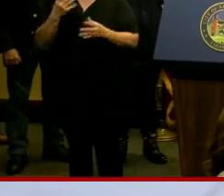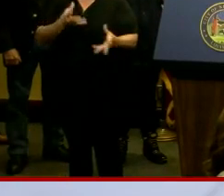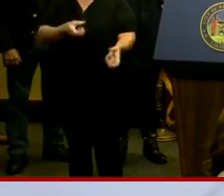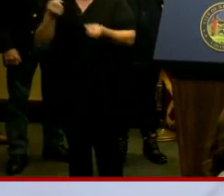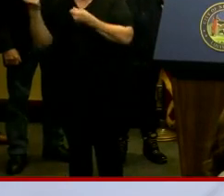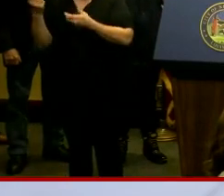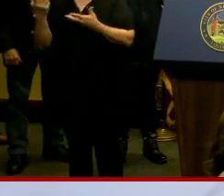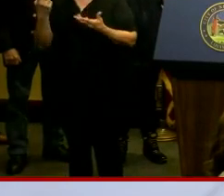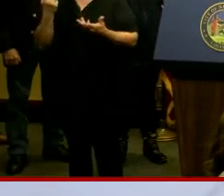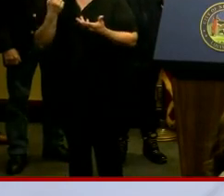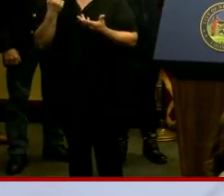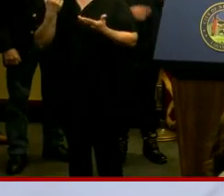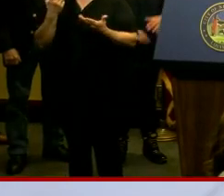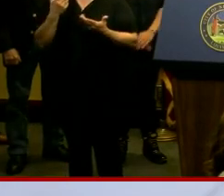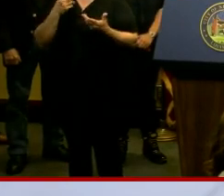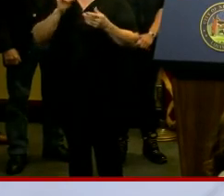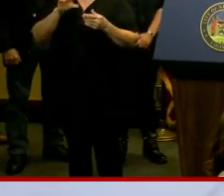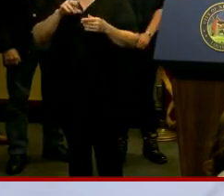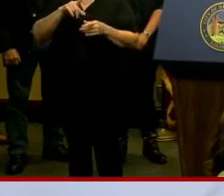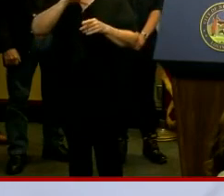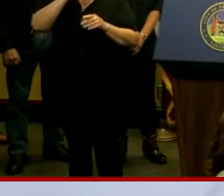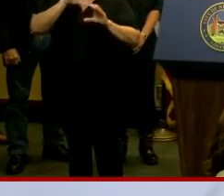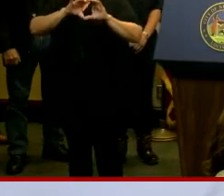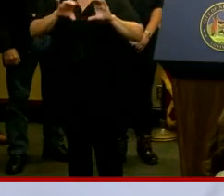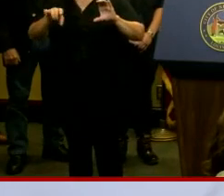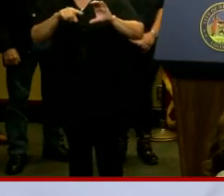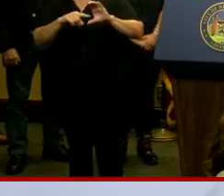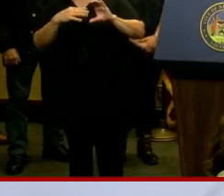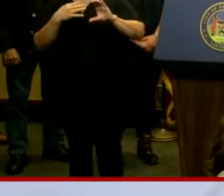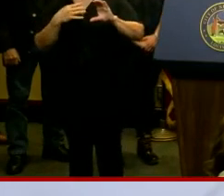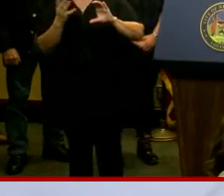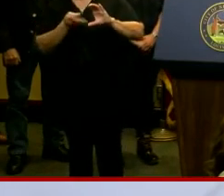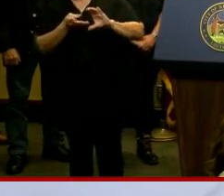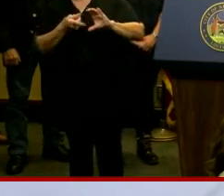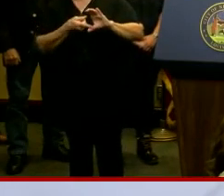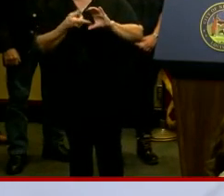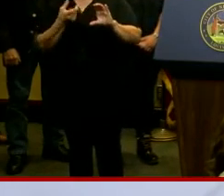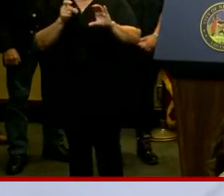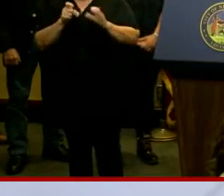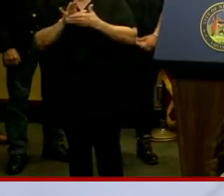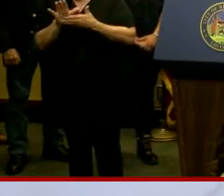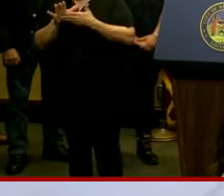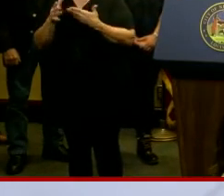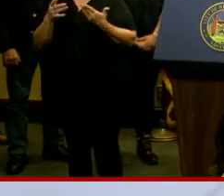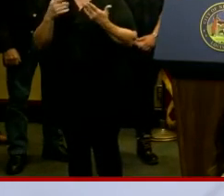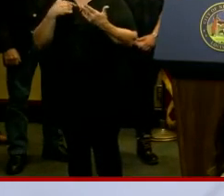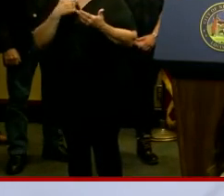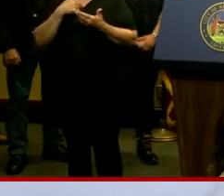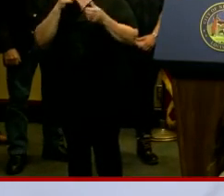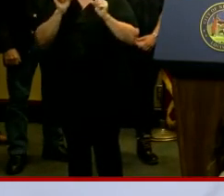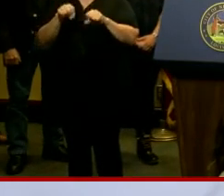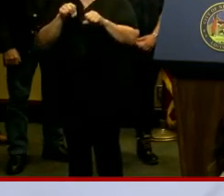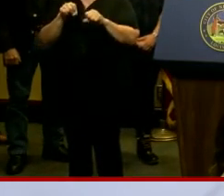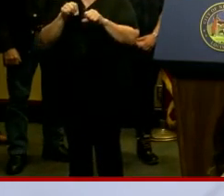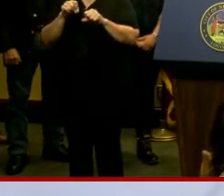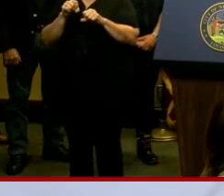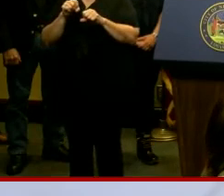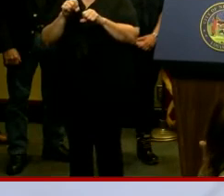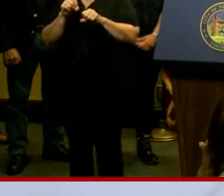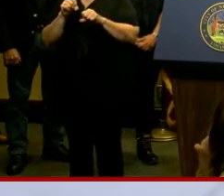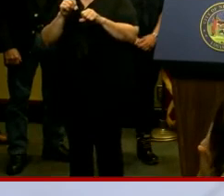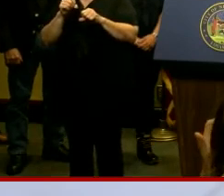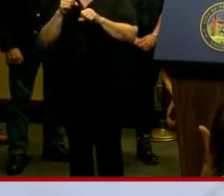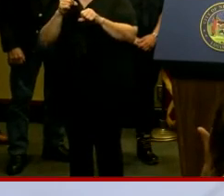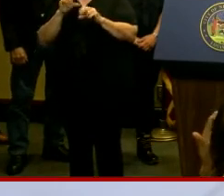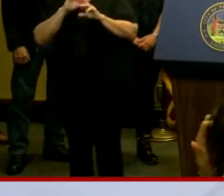you would request a catch basin that needs to be cleaned, all those things are important to us and we need the information to ensure we respond the best way possible.